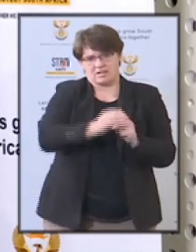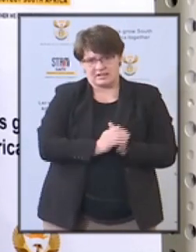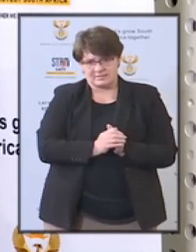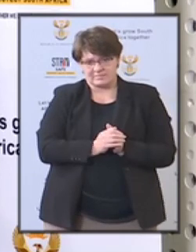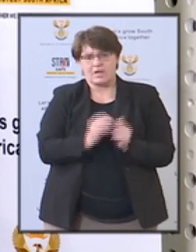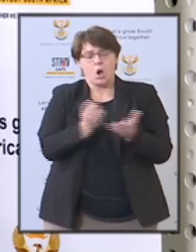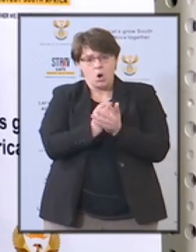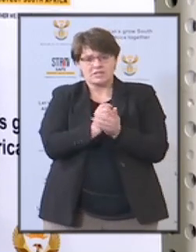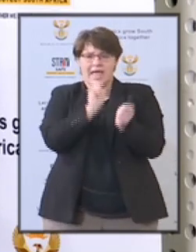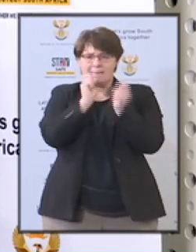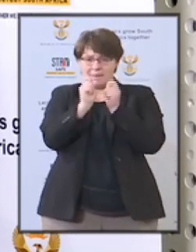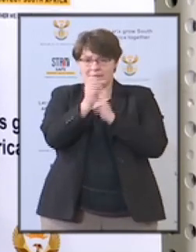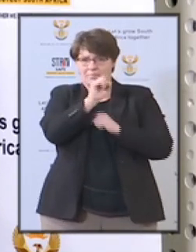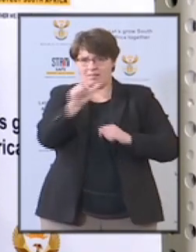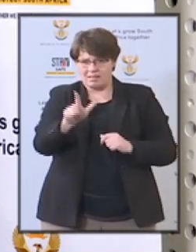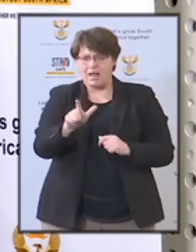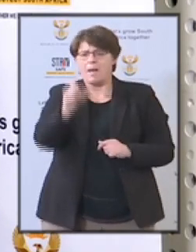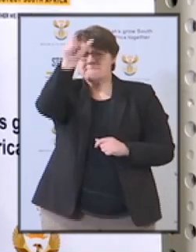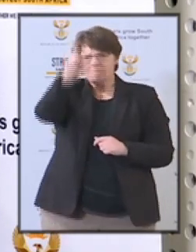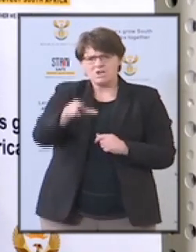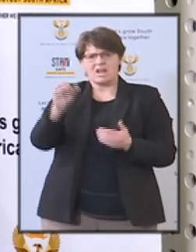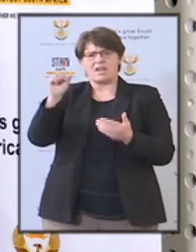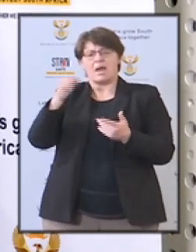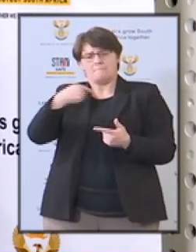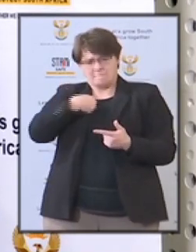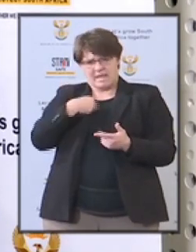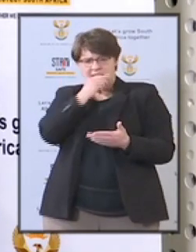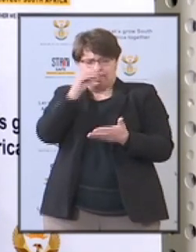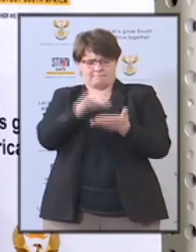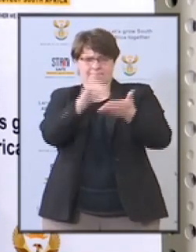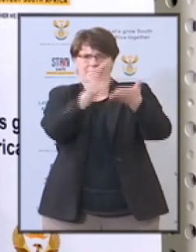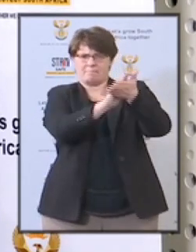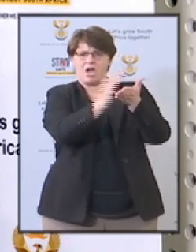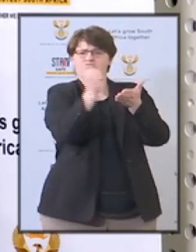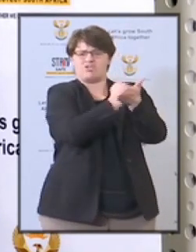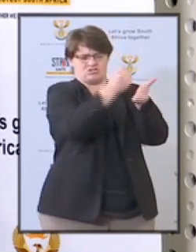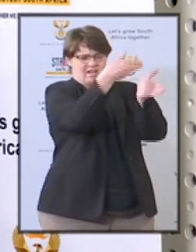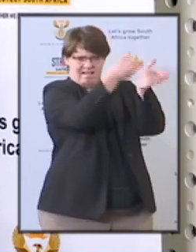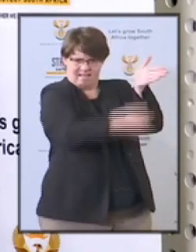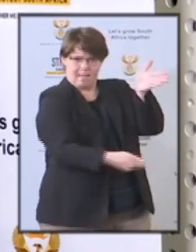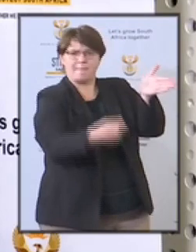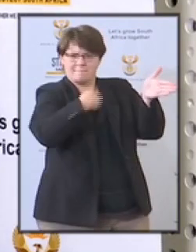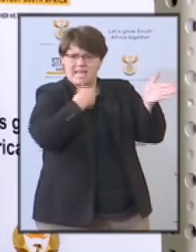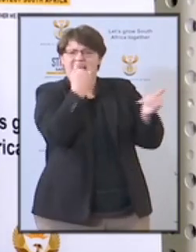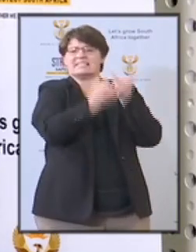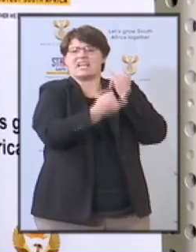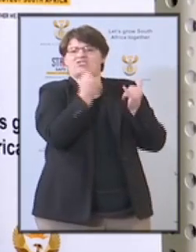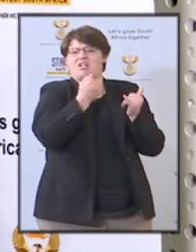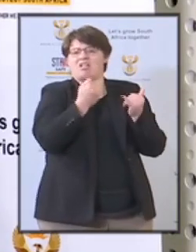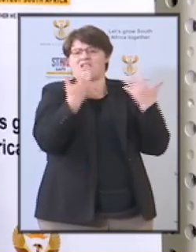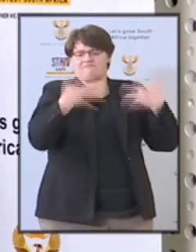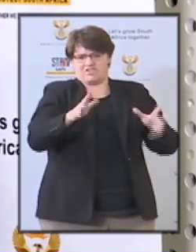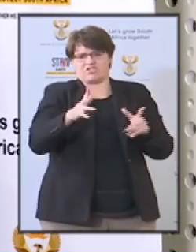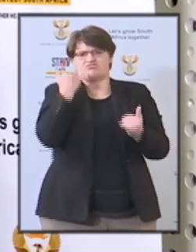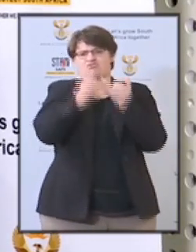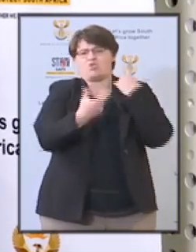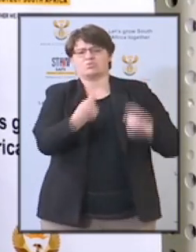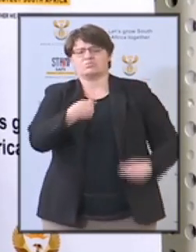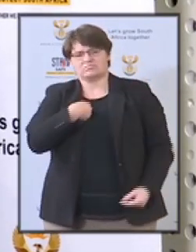the National Register for Sex Offenders by broadening its scope from only children and mentally disabled persons